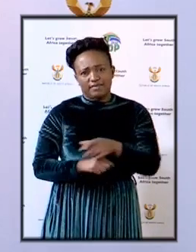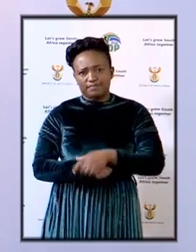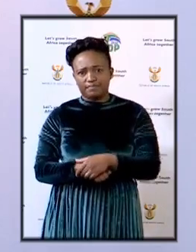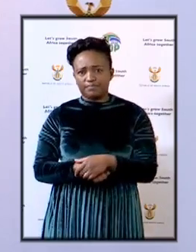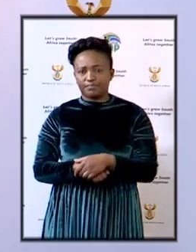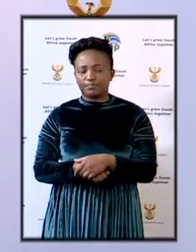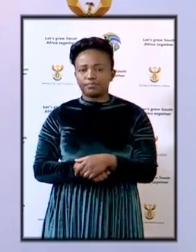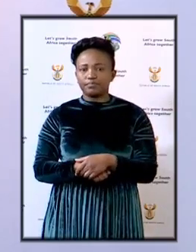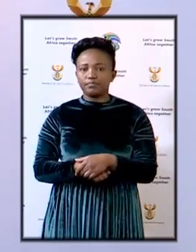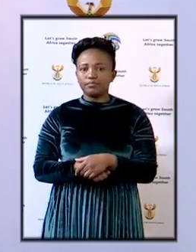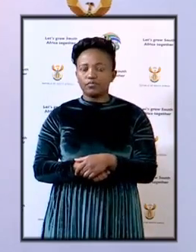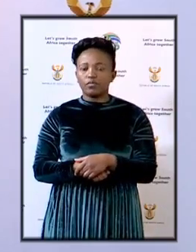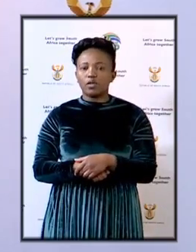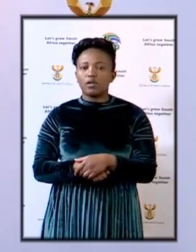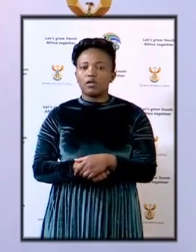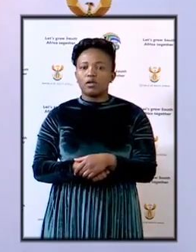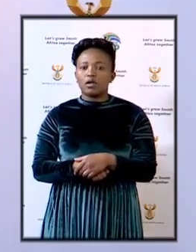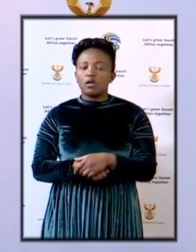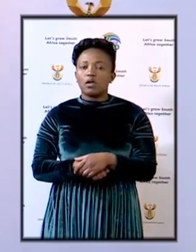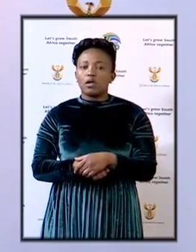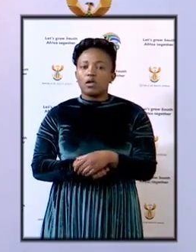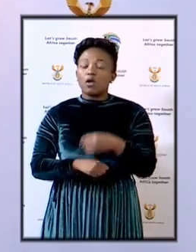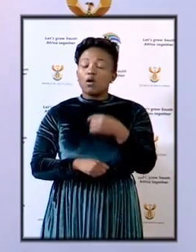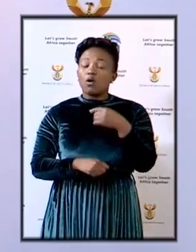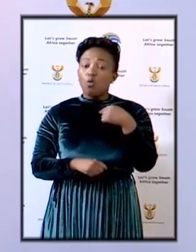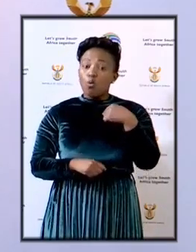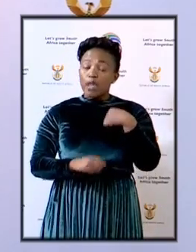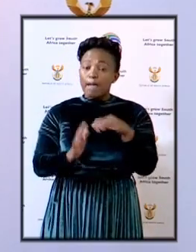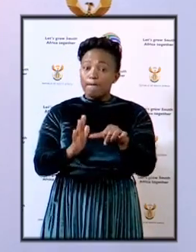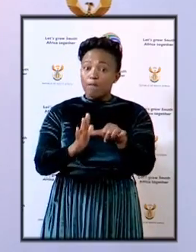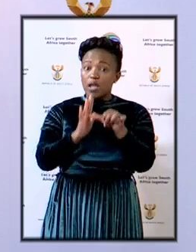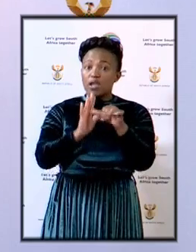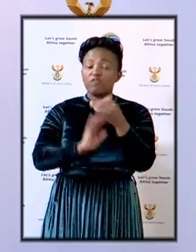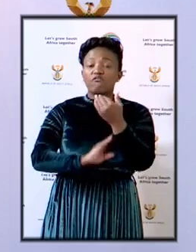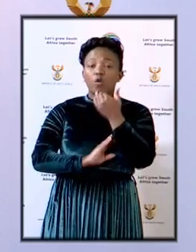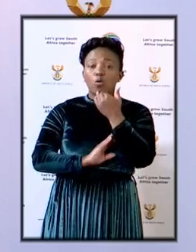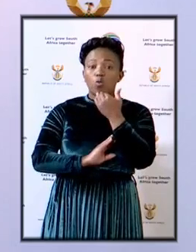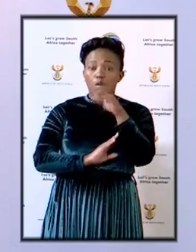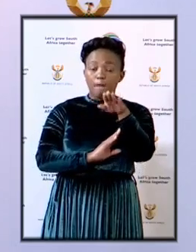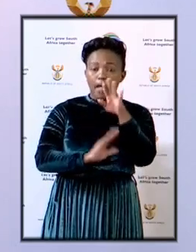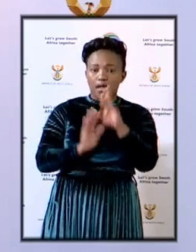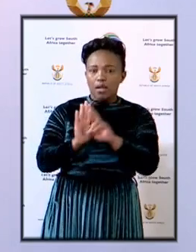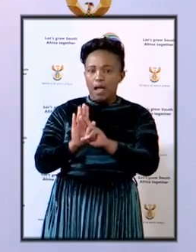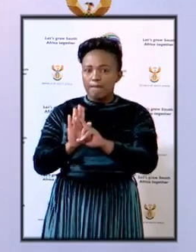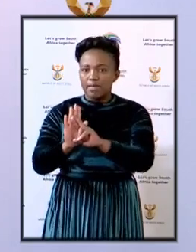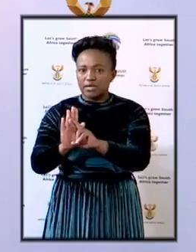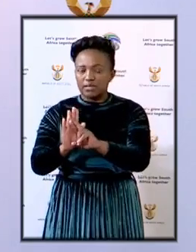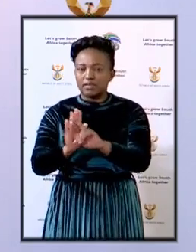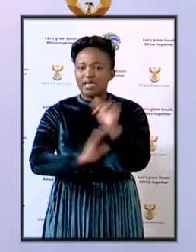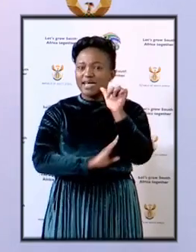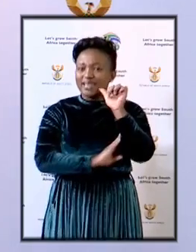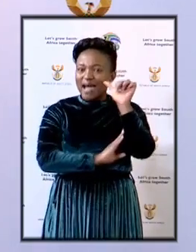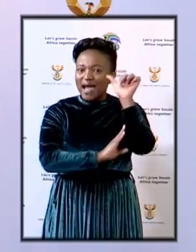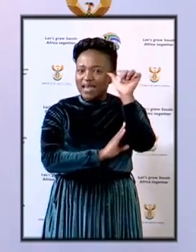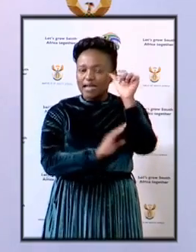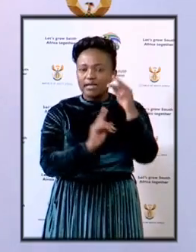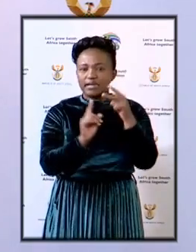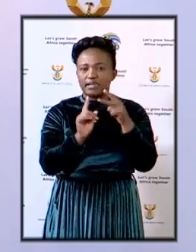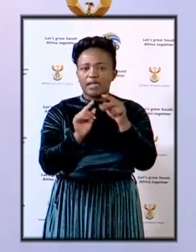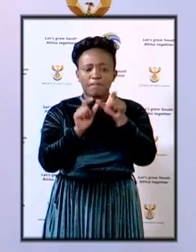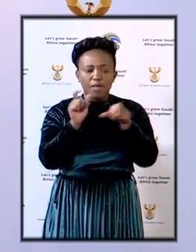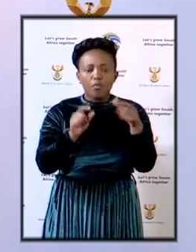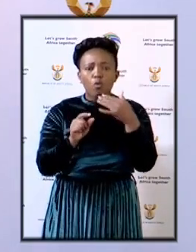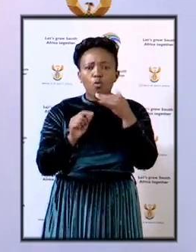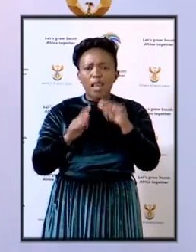We owe it to all the investors of the bank, in particular the elderly men and women of Limpopo and